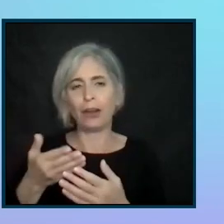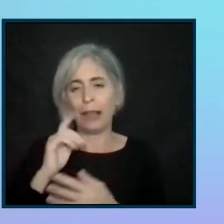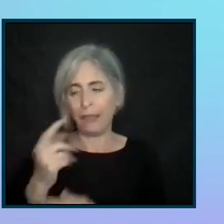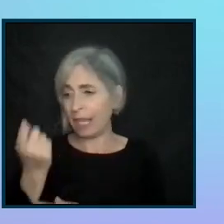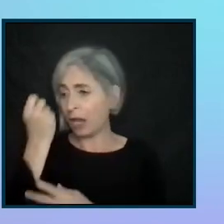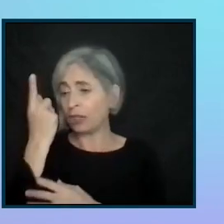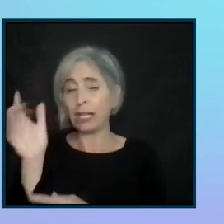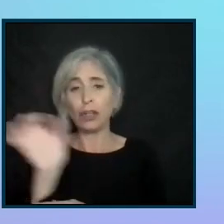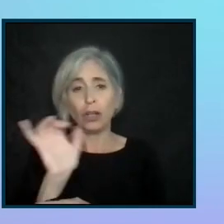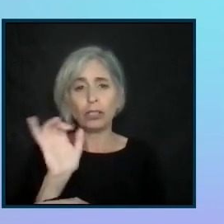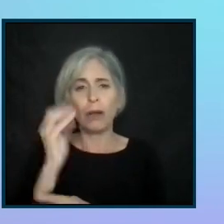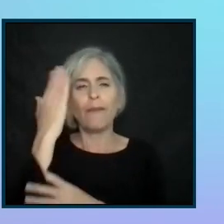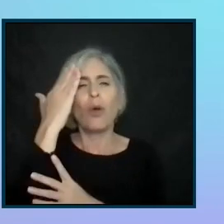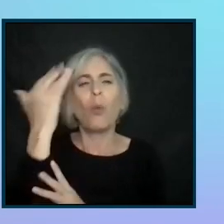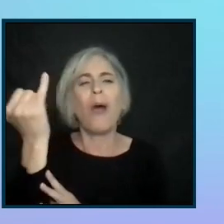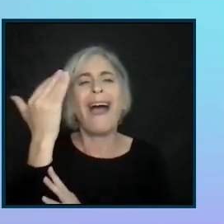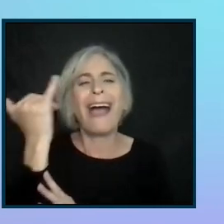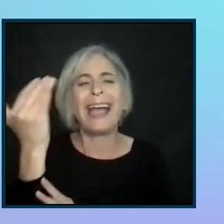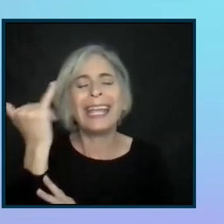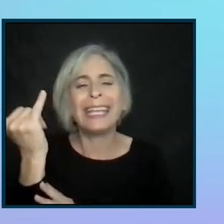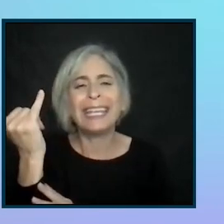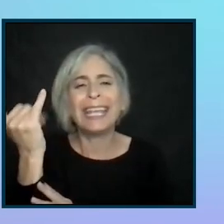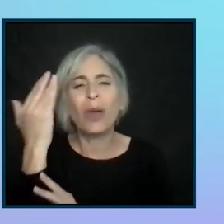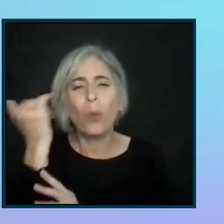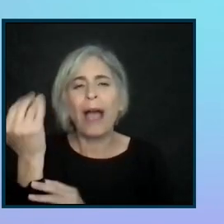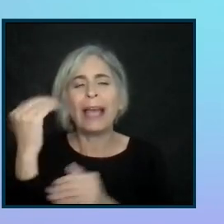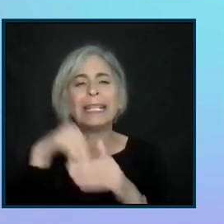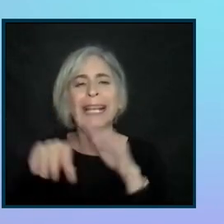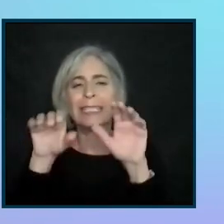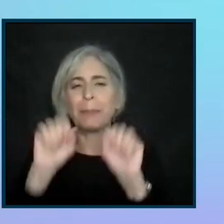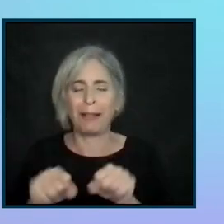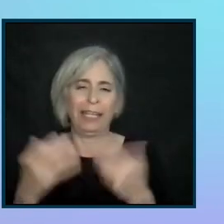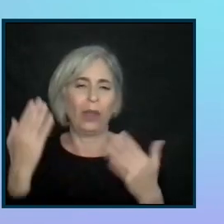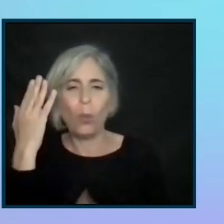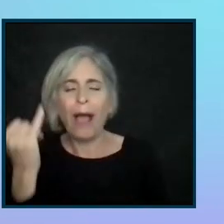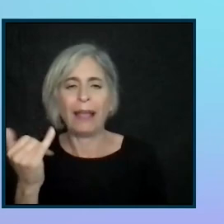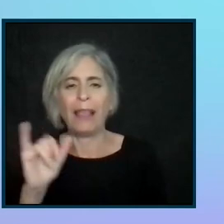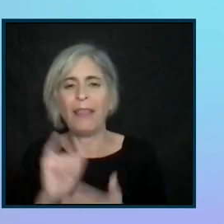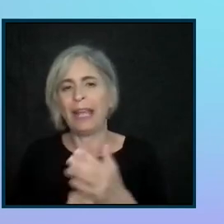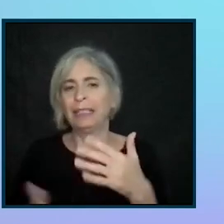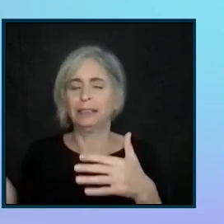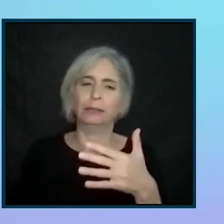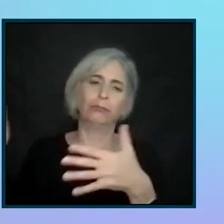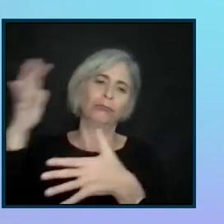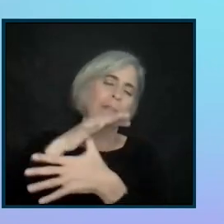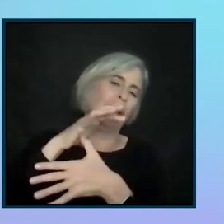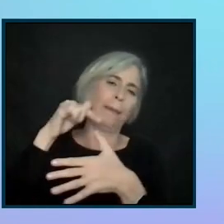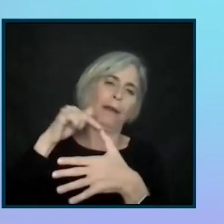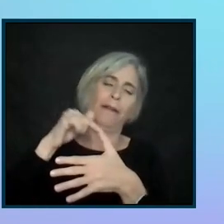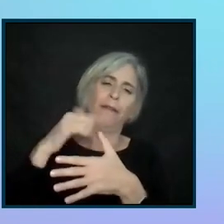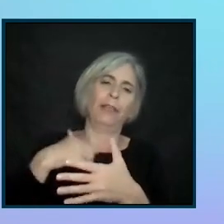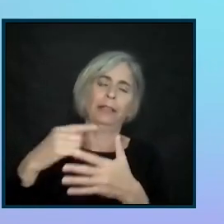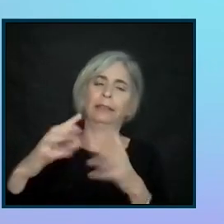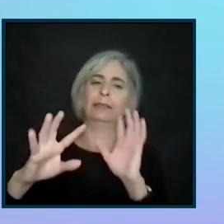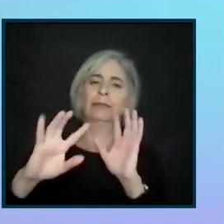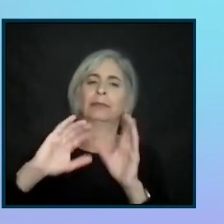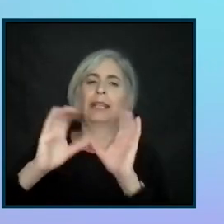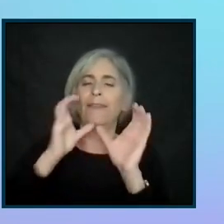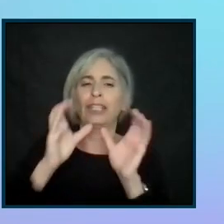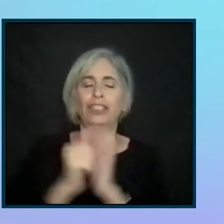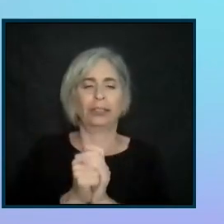understanding of the why, the why of accessibility. That would be off the top, what I'd say on that. Okay, great.